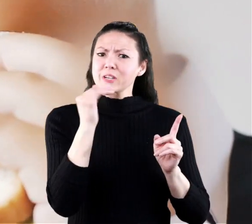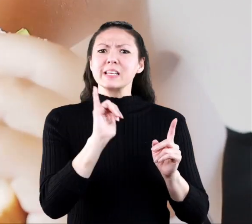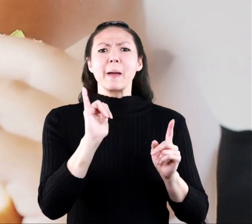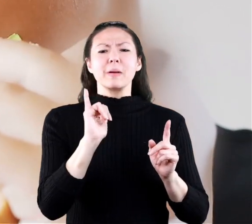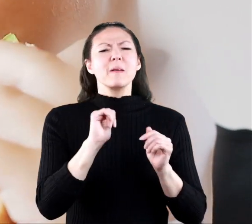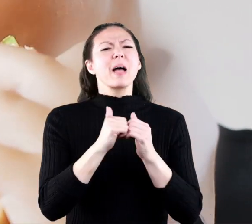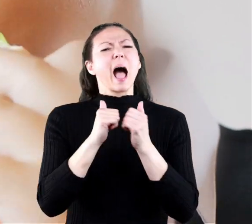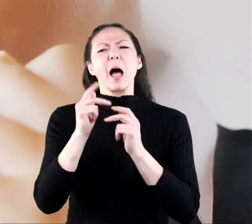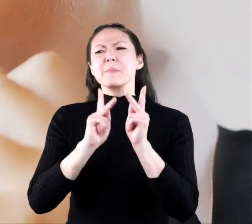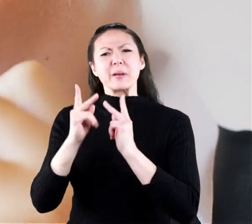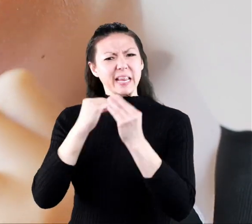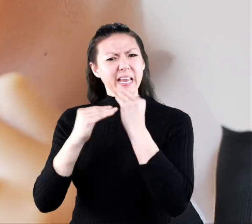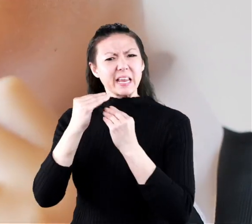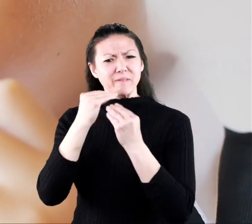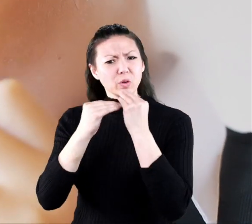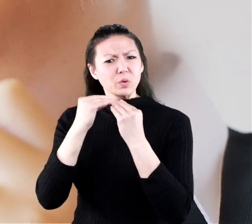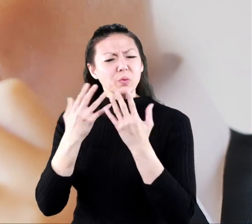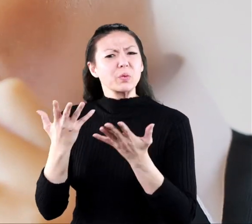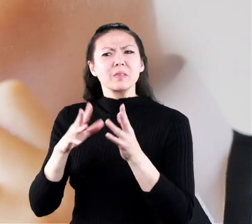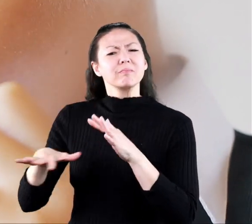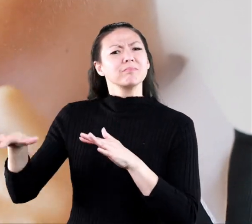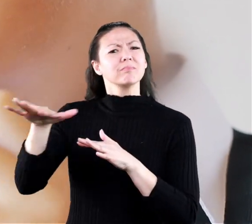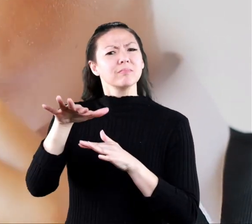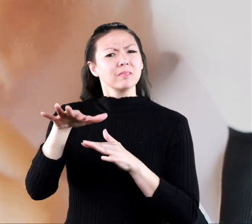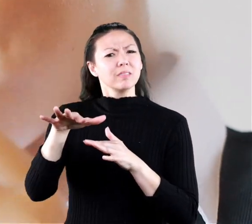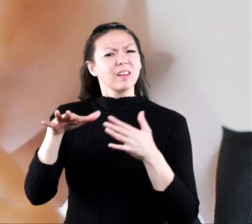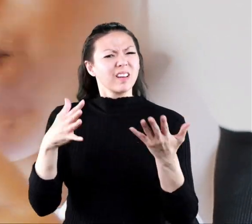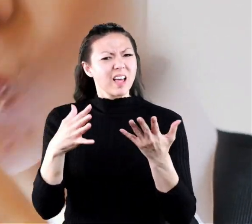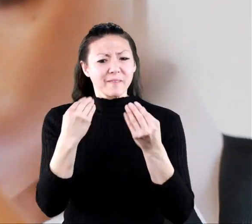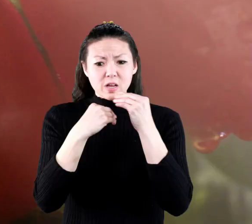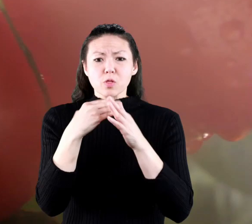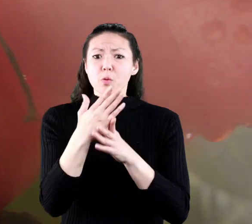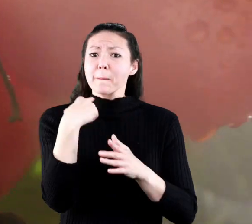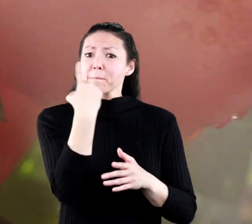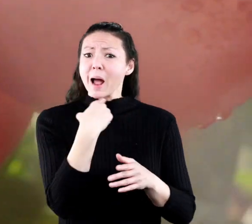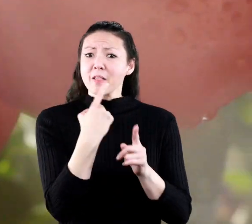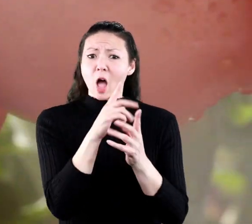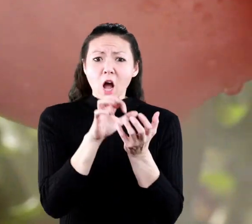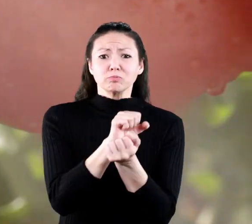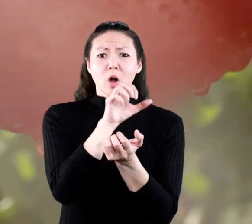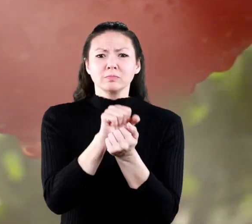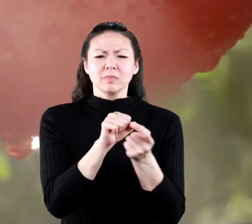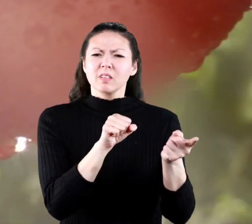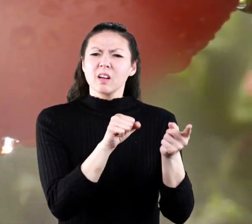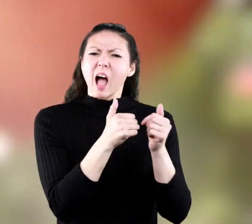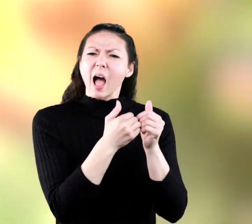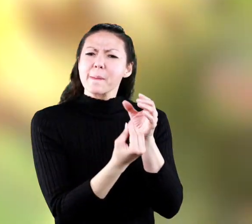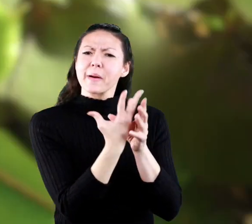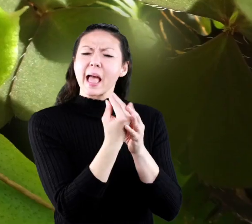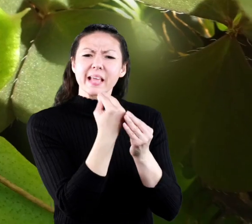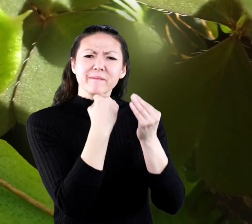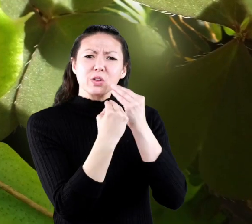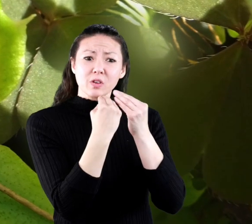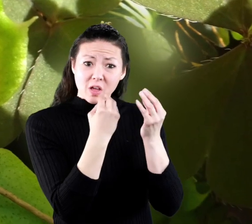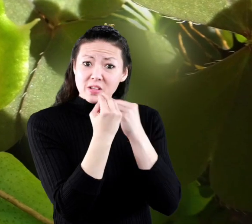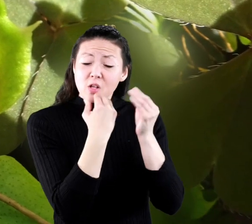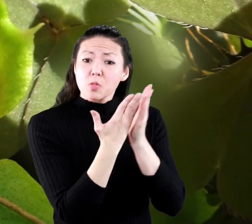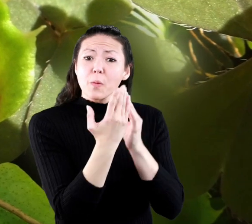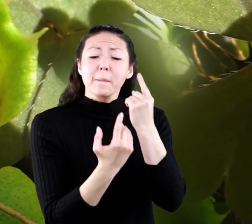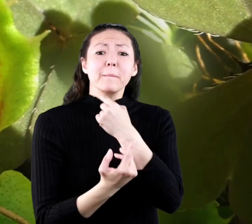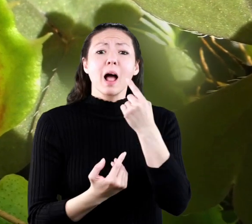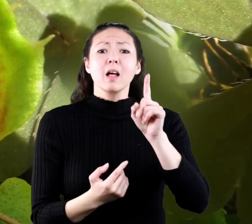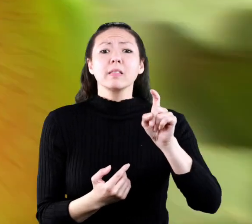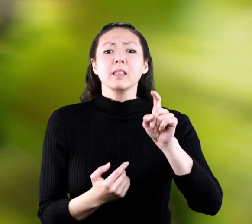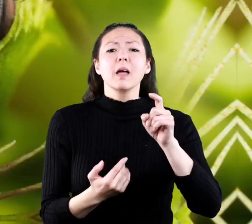people eat food i think most people eat food through their mouth how do you think a plant eats food through its mouth